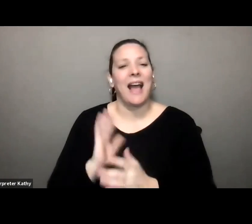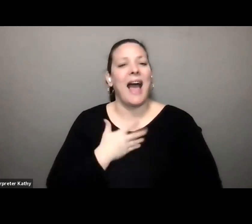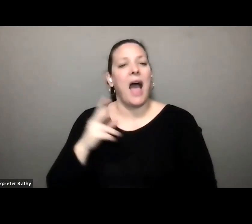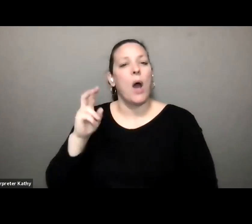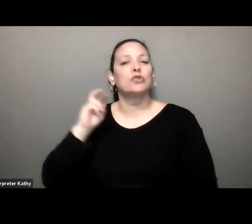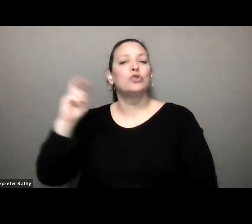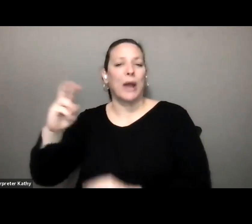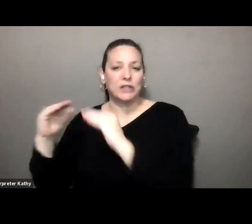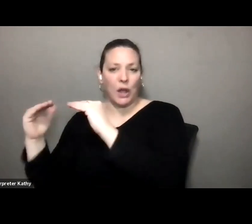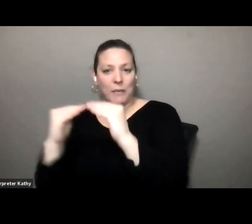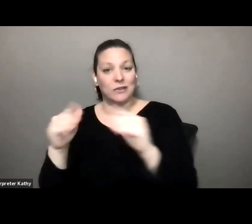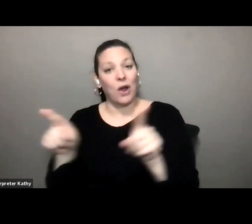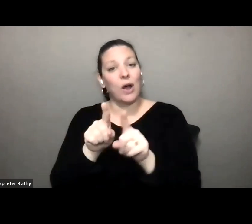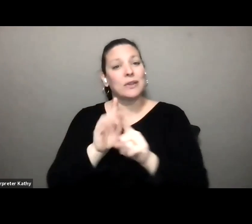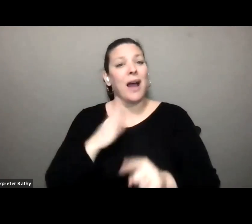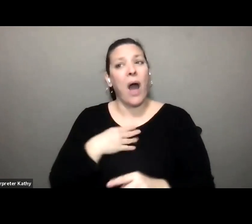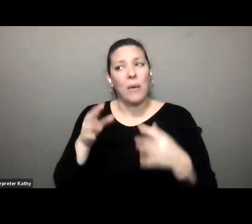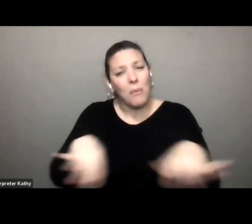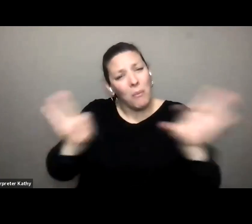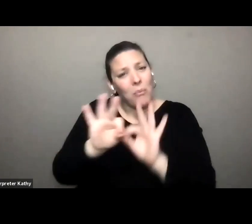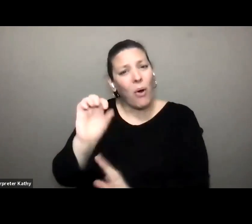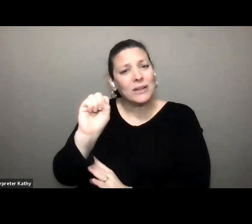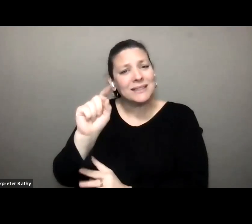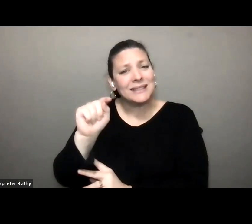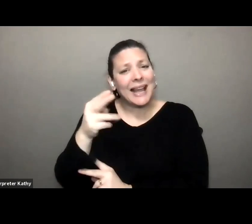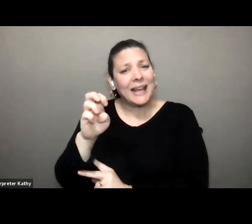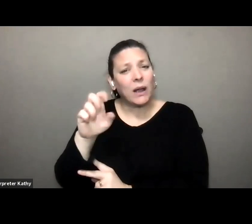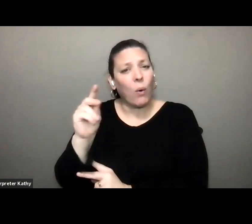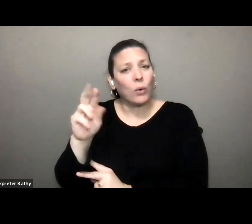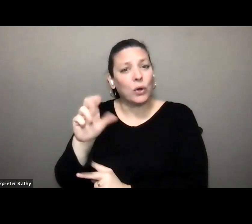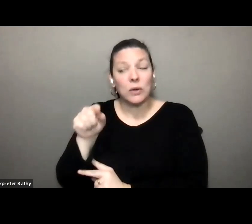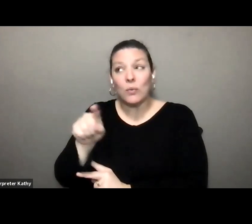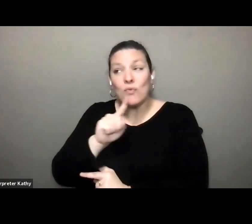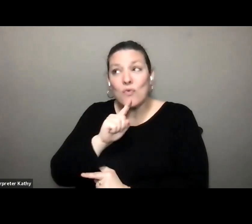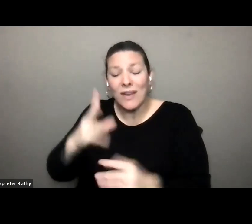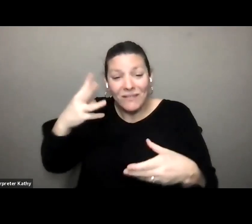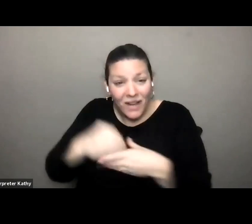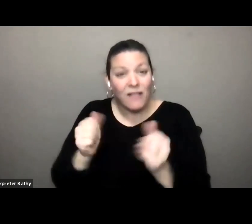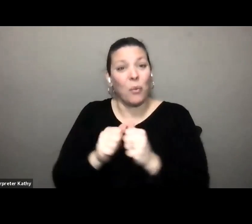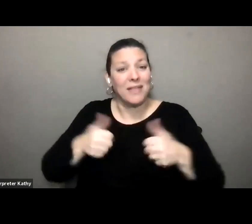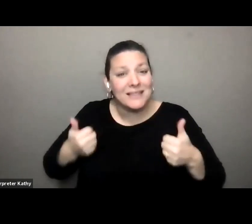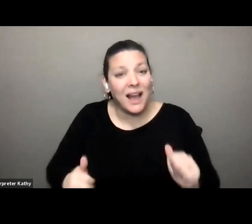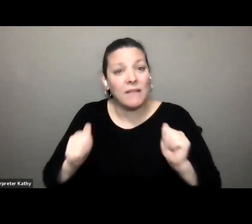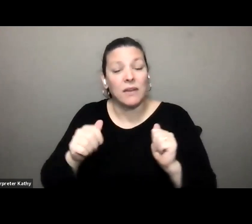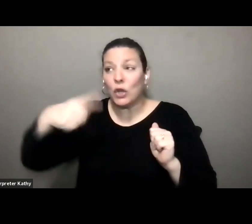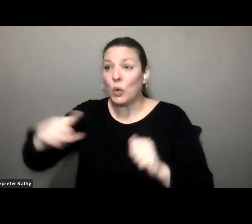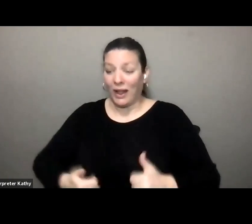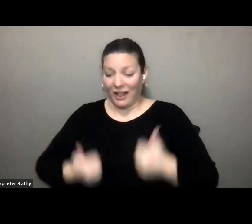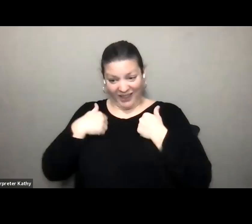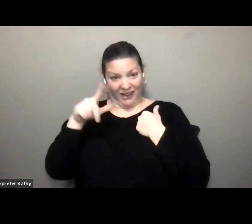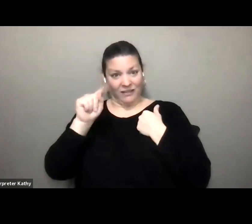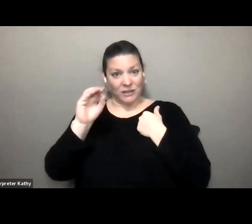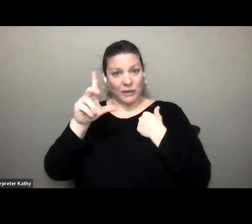peers and then also our key stakeholders are really engaged in this effort as citizens of toledo i'm sure you all are aware that we have